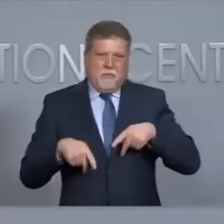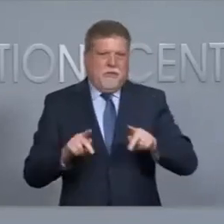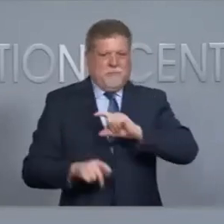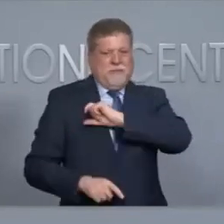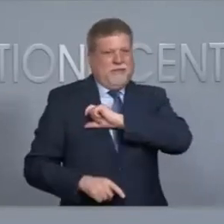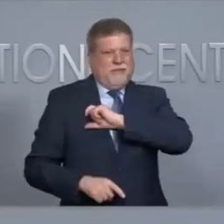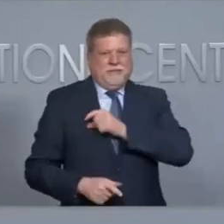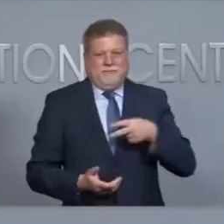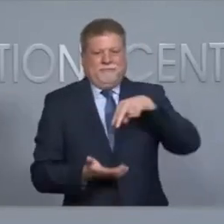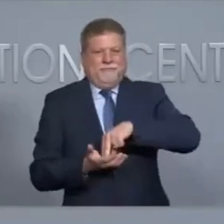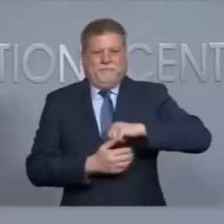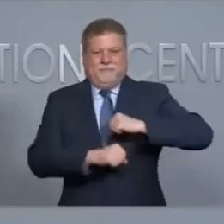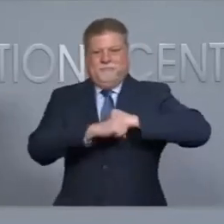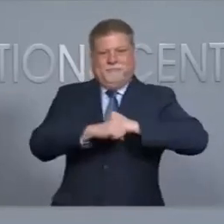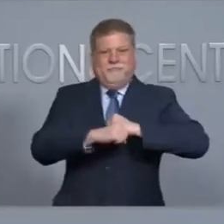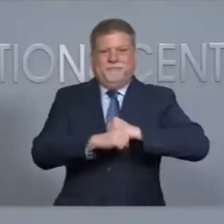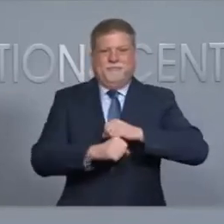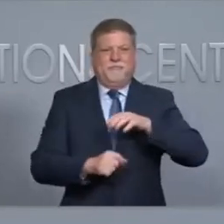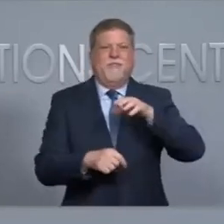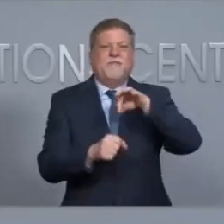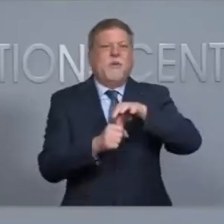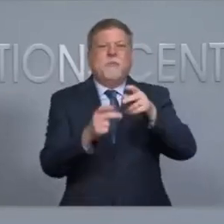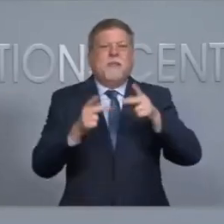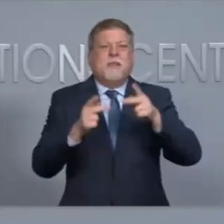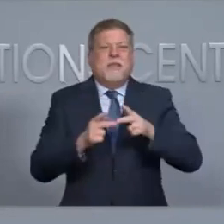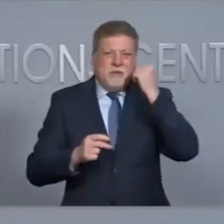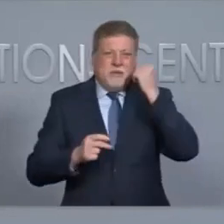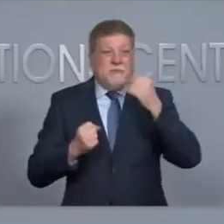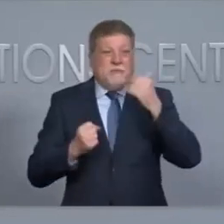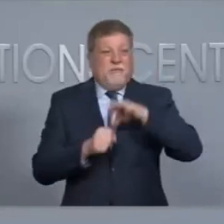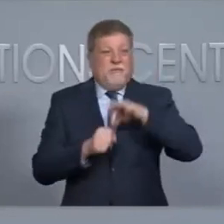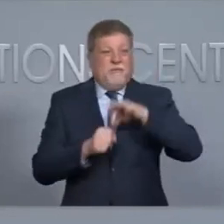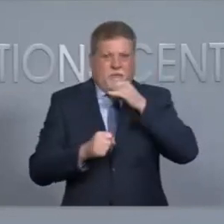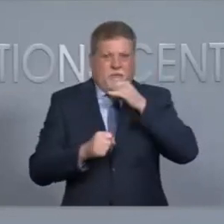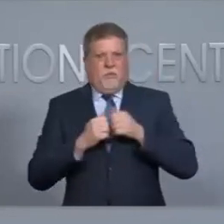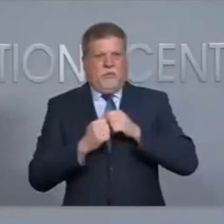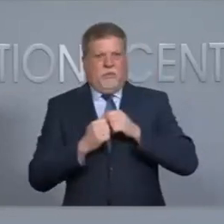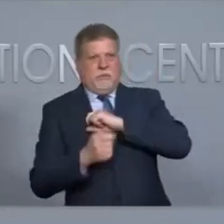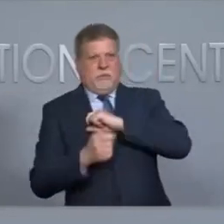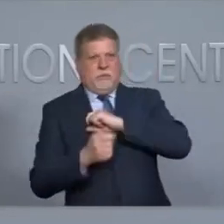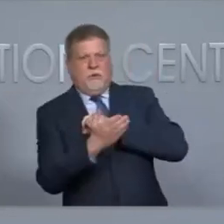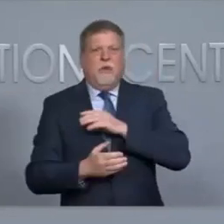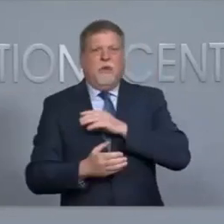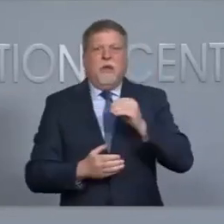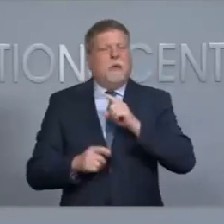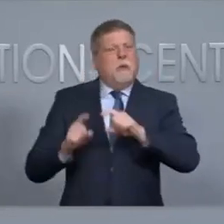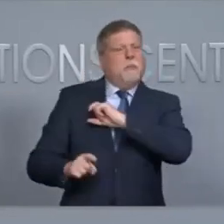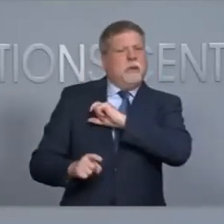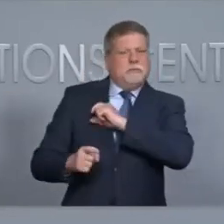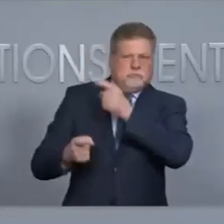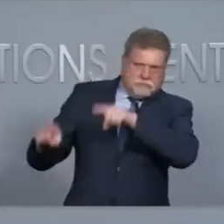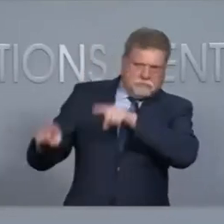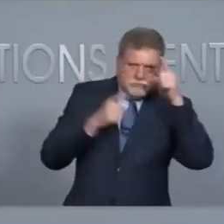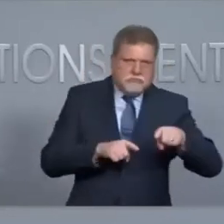stationed at polling places because that could be intimidating to a voter. And they partner with us, and